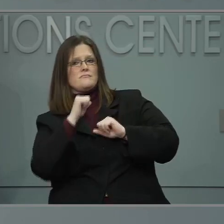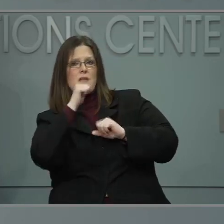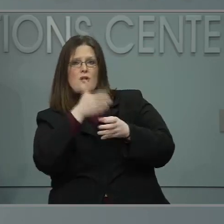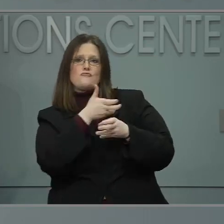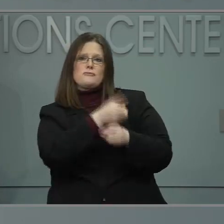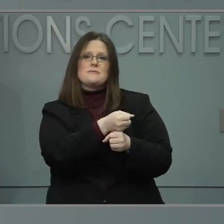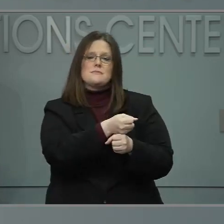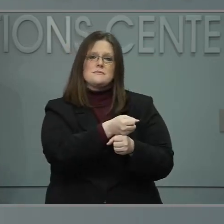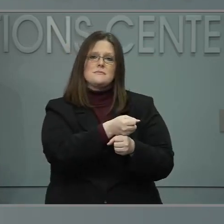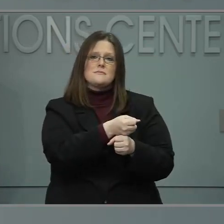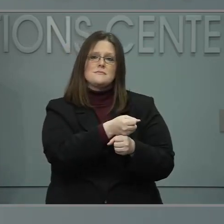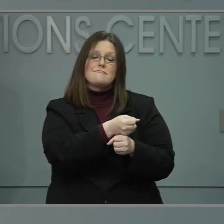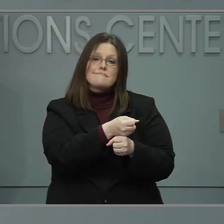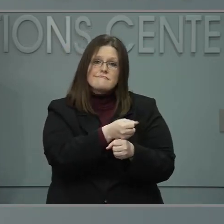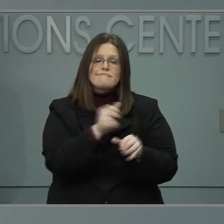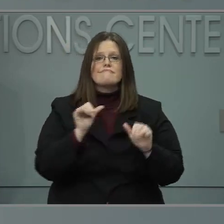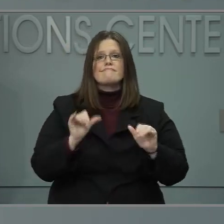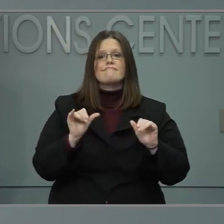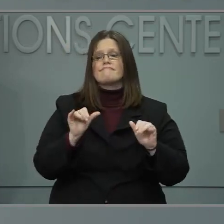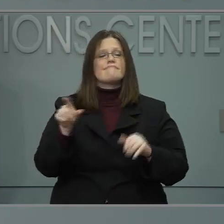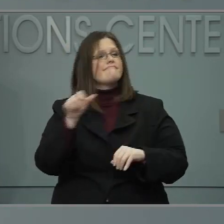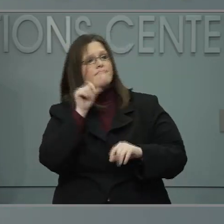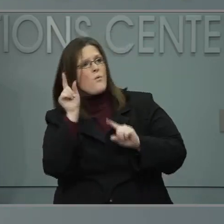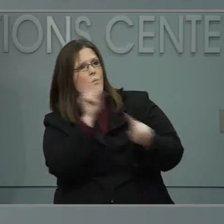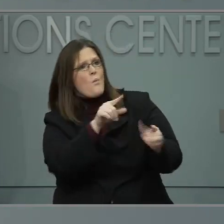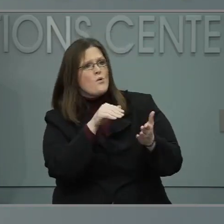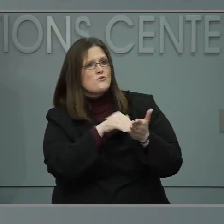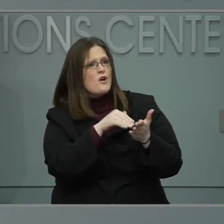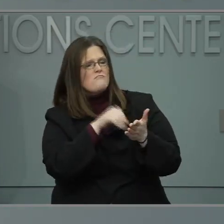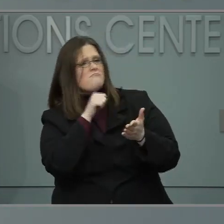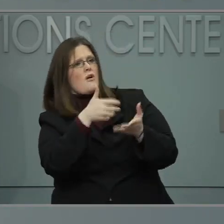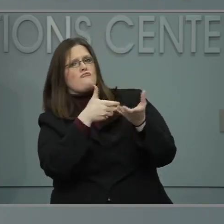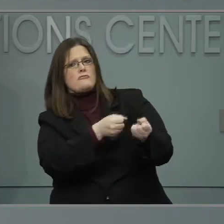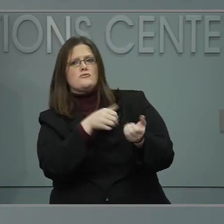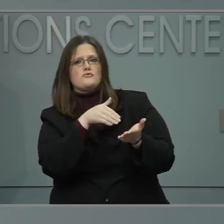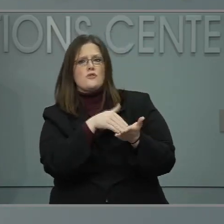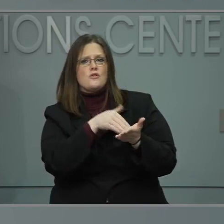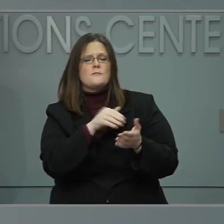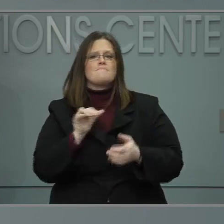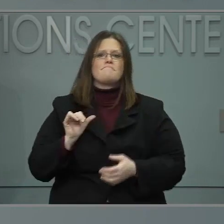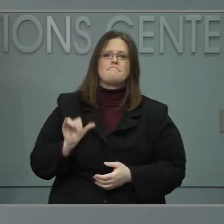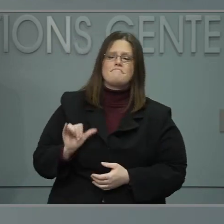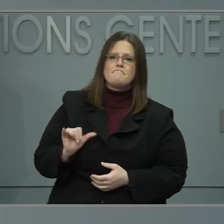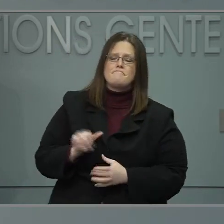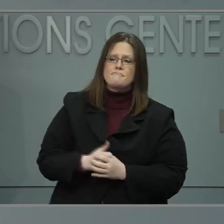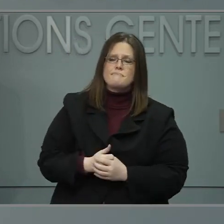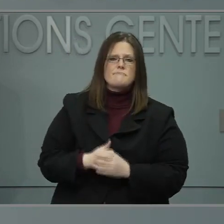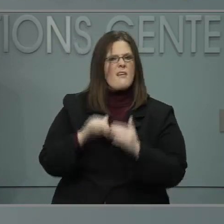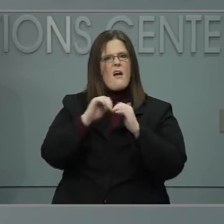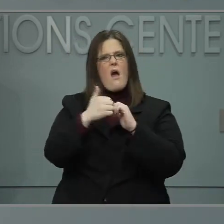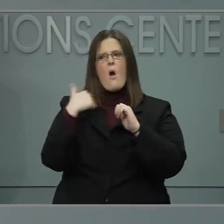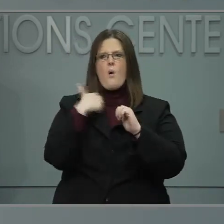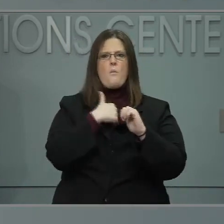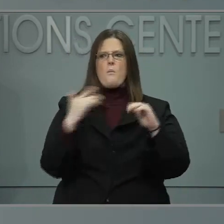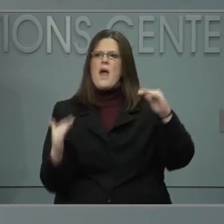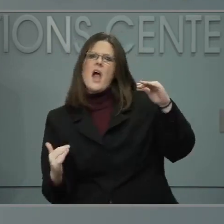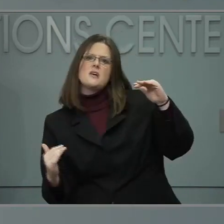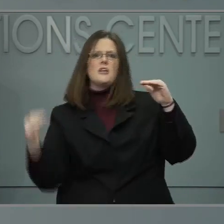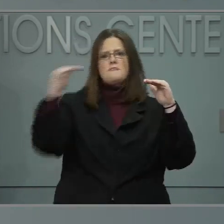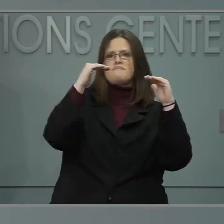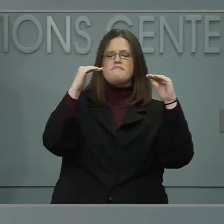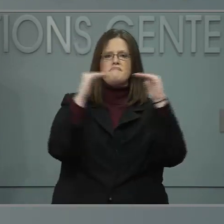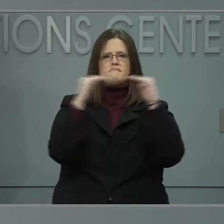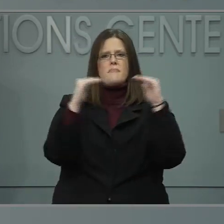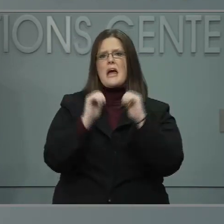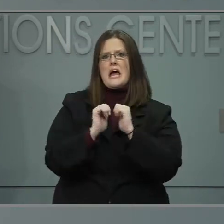care. We're working to address those inequities. We can start by making sure that every community has access